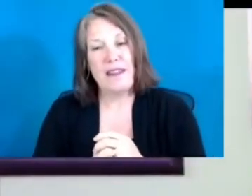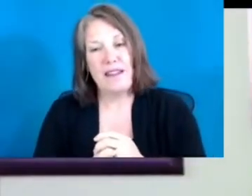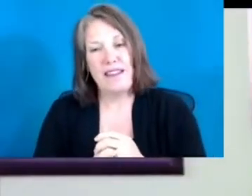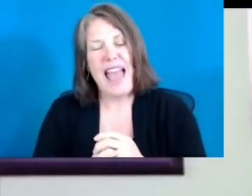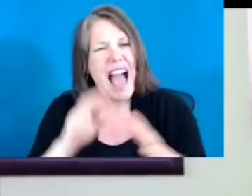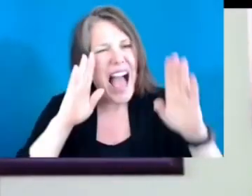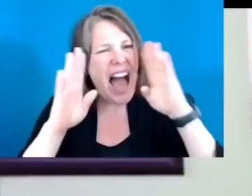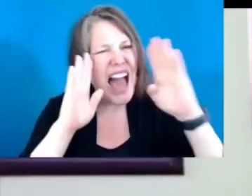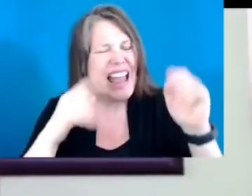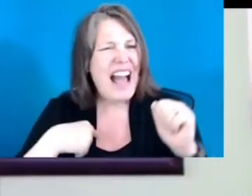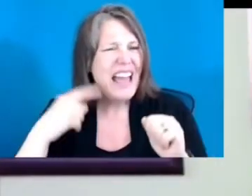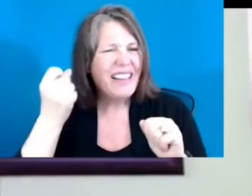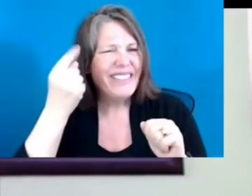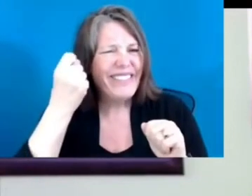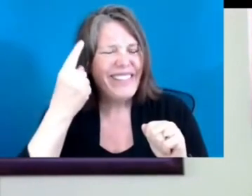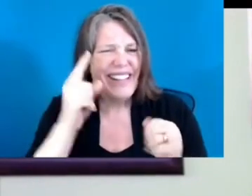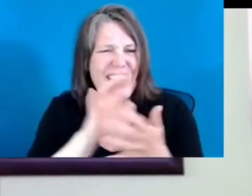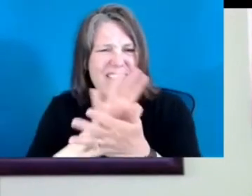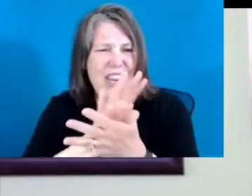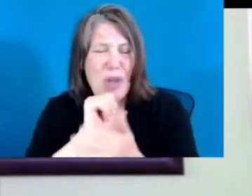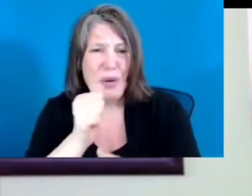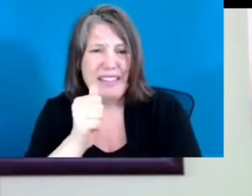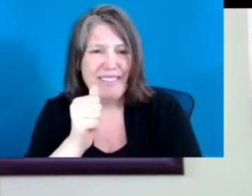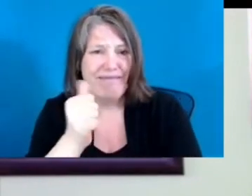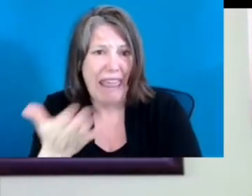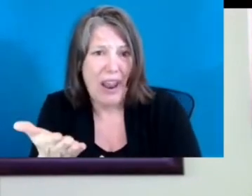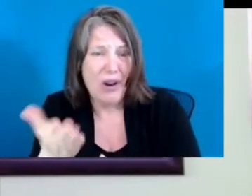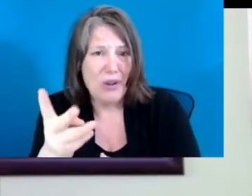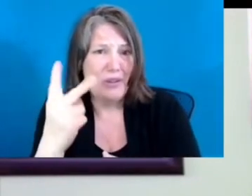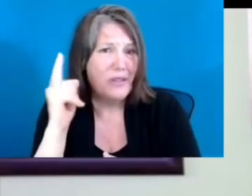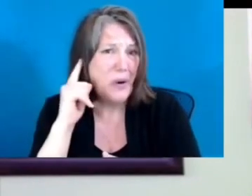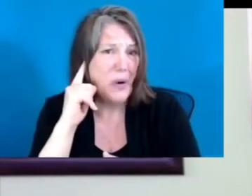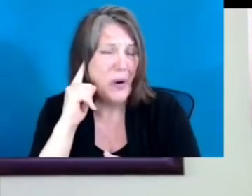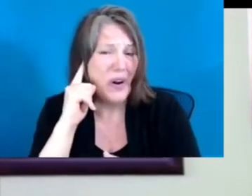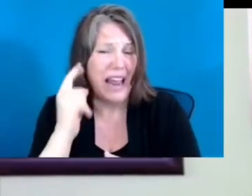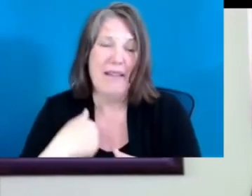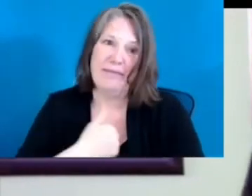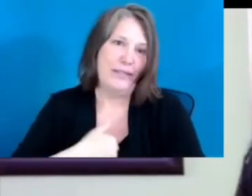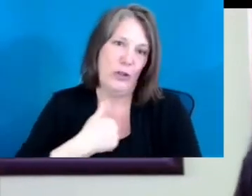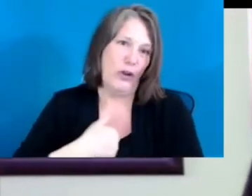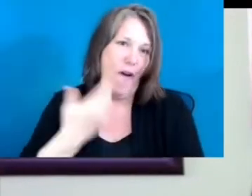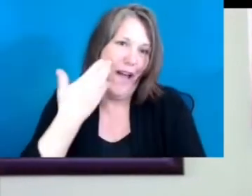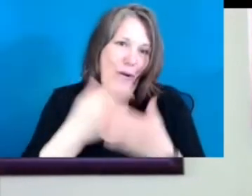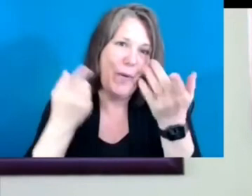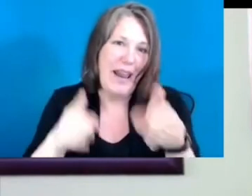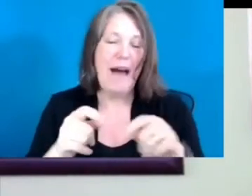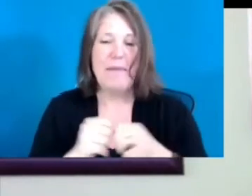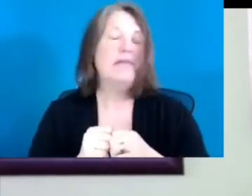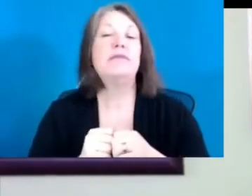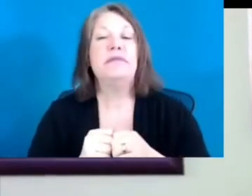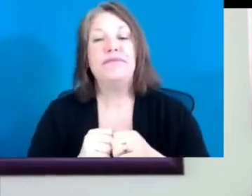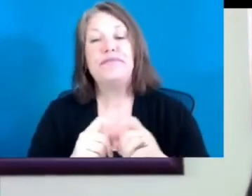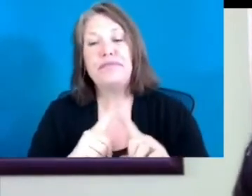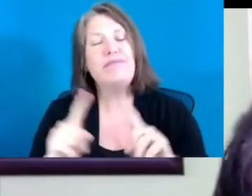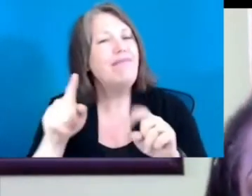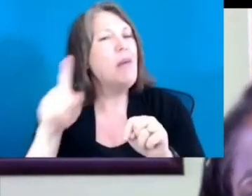Hi. I hear that the video wasn't on. You just heard it. Sorry. I don't know. I don't know what happened there. I'm going to